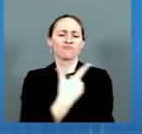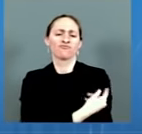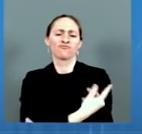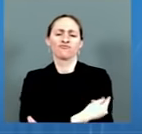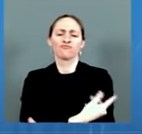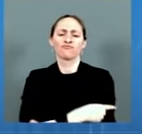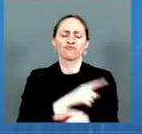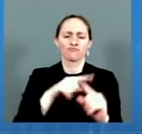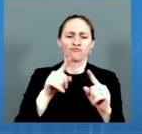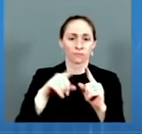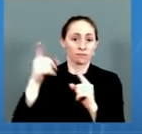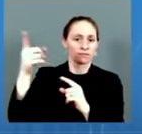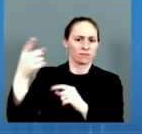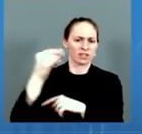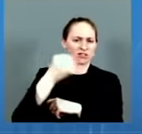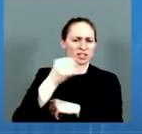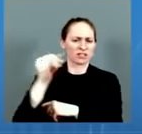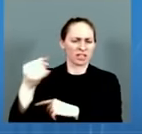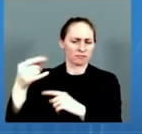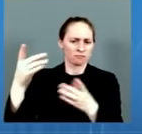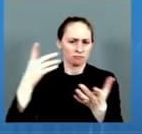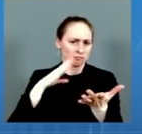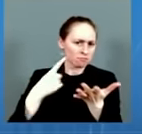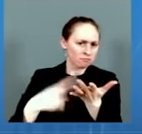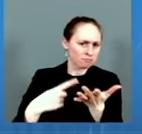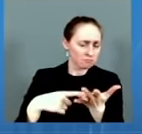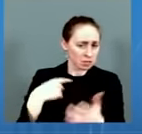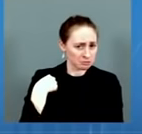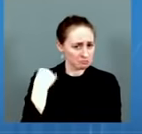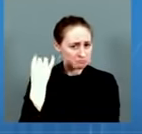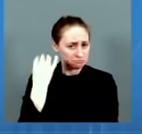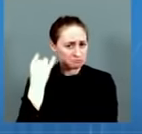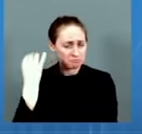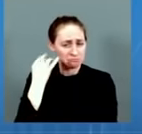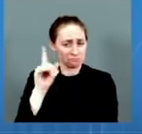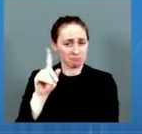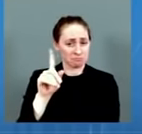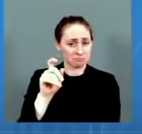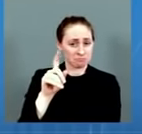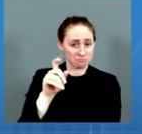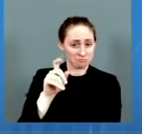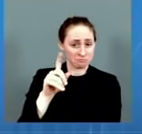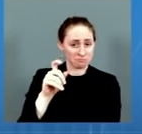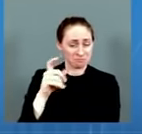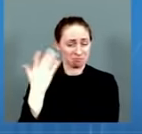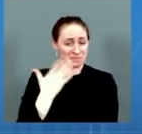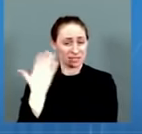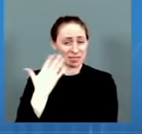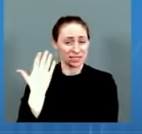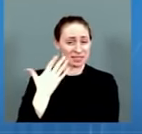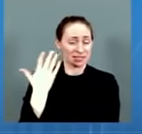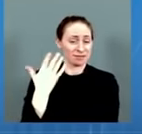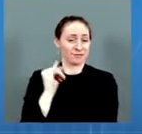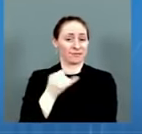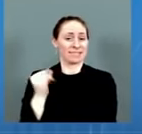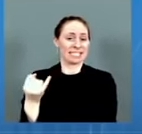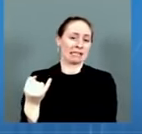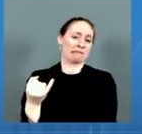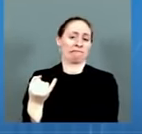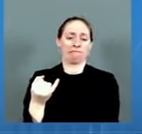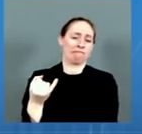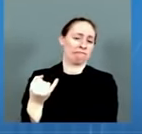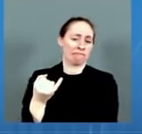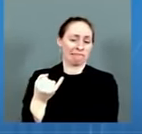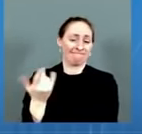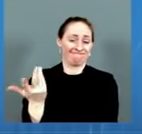no longer outweigh the risks. And then secondly, given the rapid spread of Omicron and the data on protection against Omicron